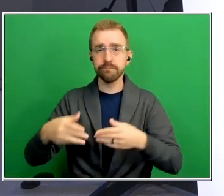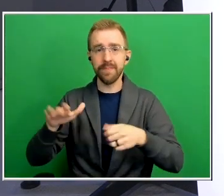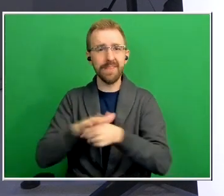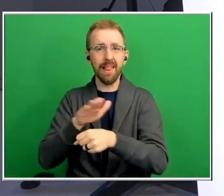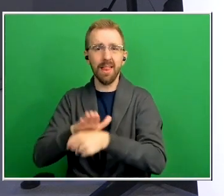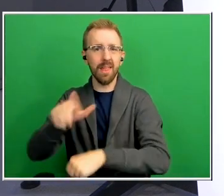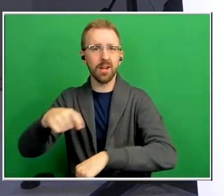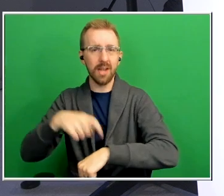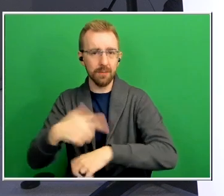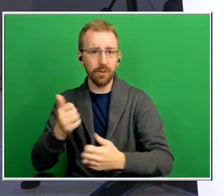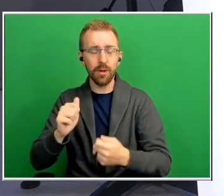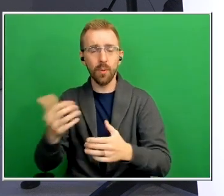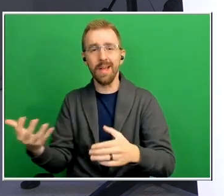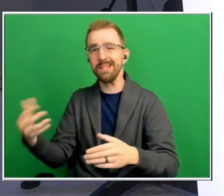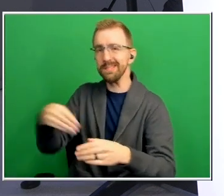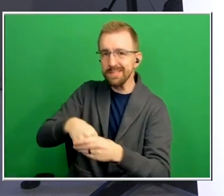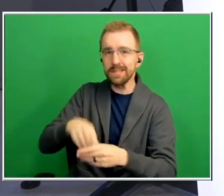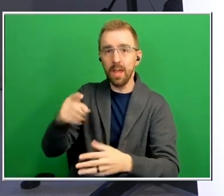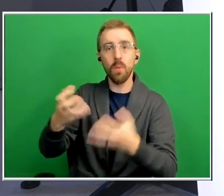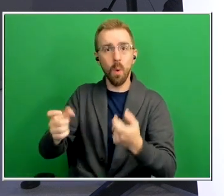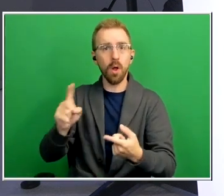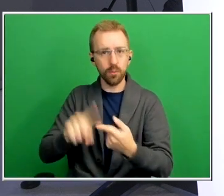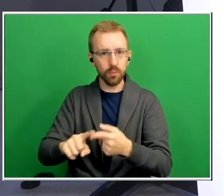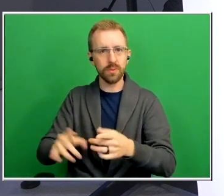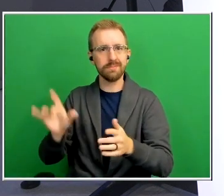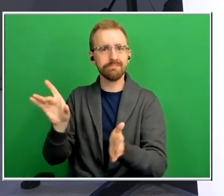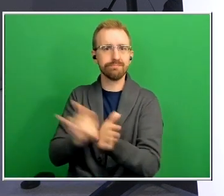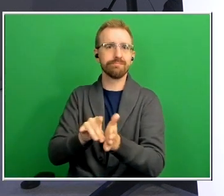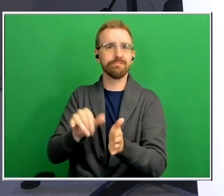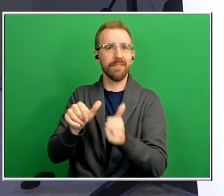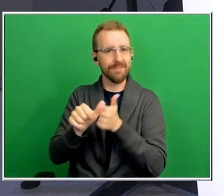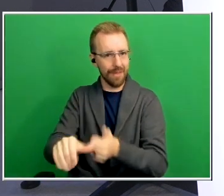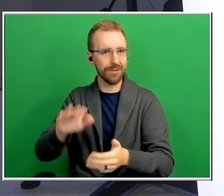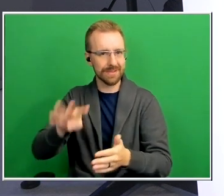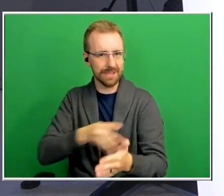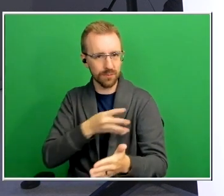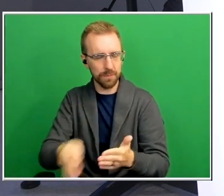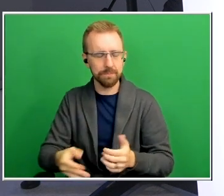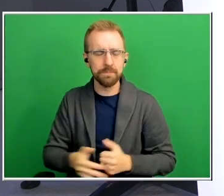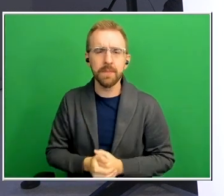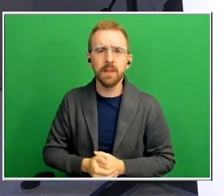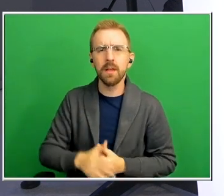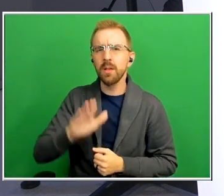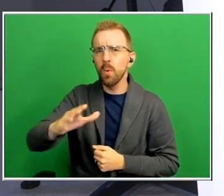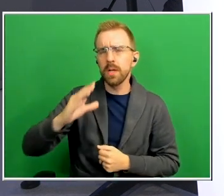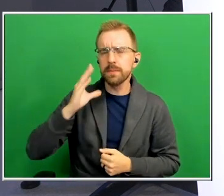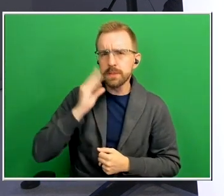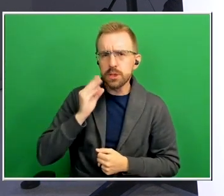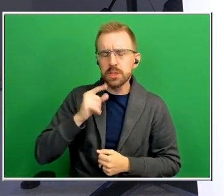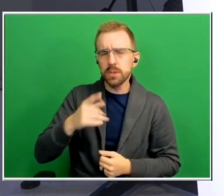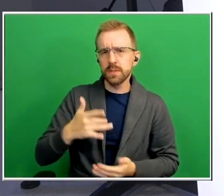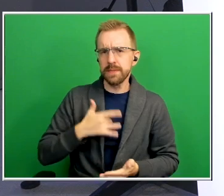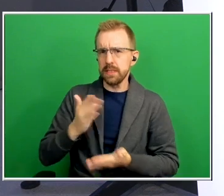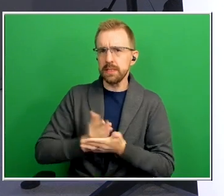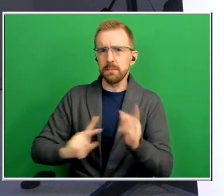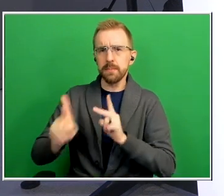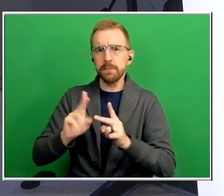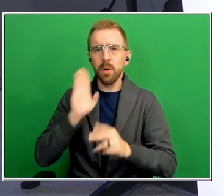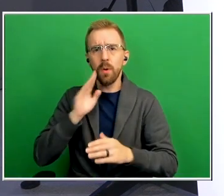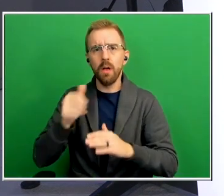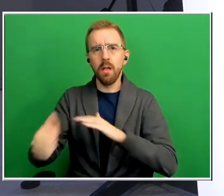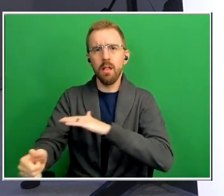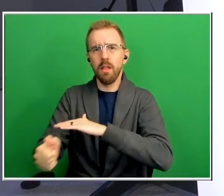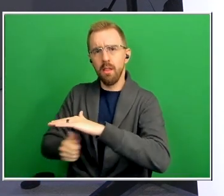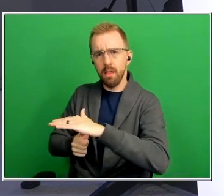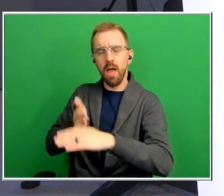so that they actually want to do it and stick with the schedule in your experience do you find that some people self-isolate after an alzheimer's